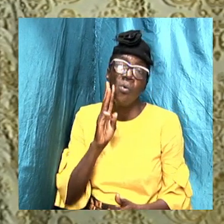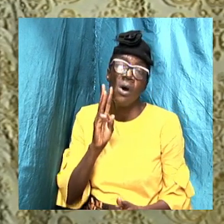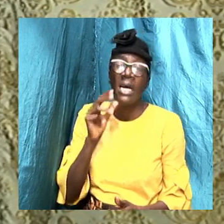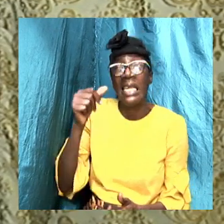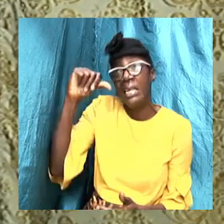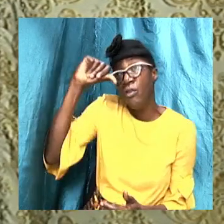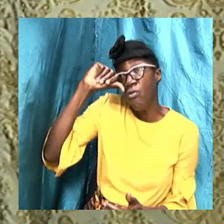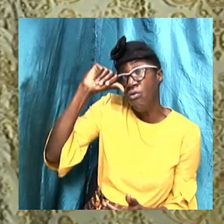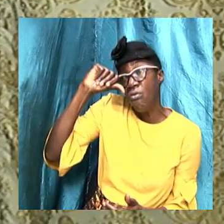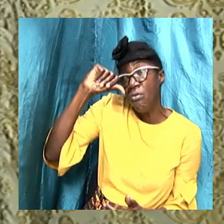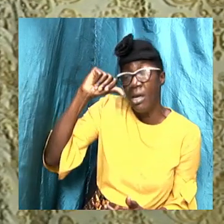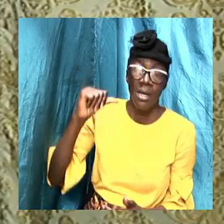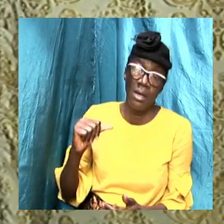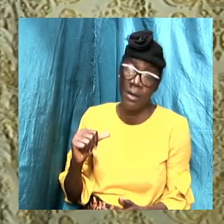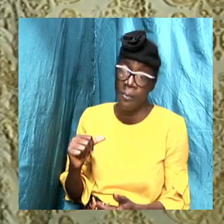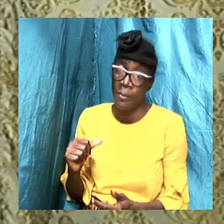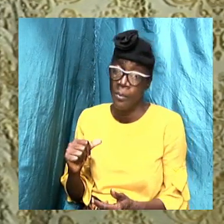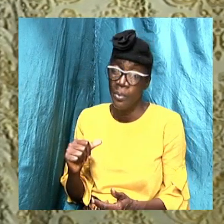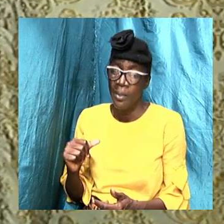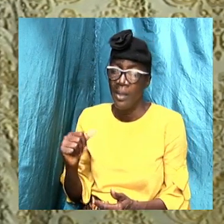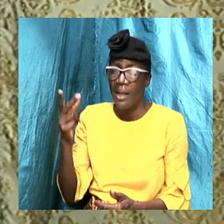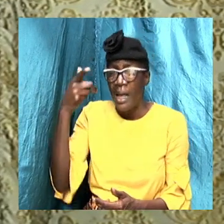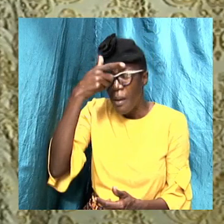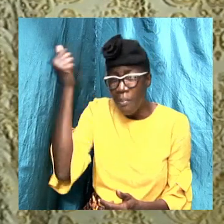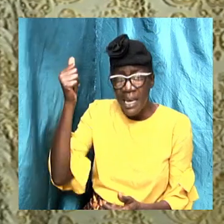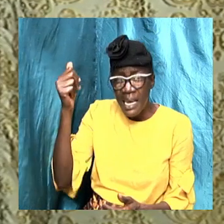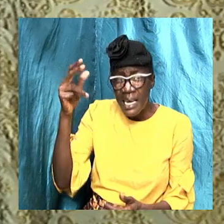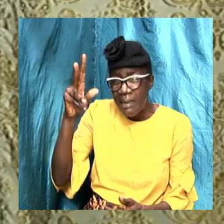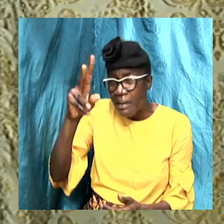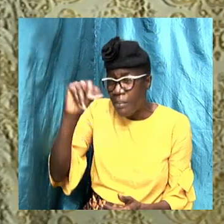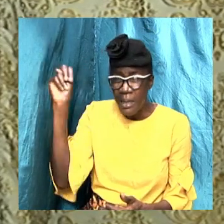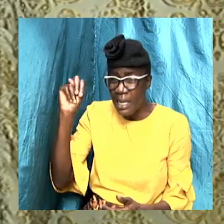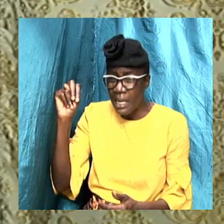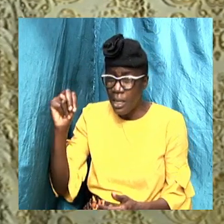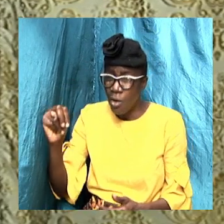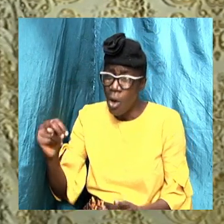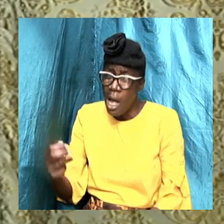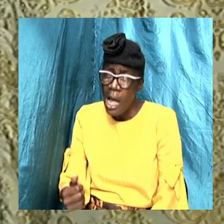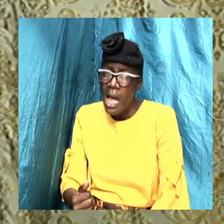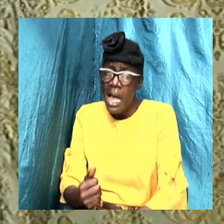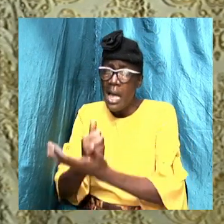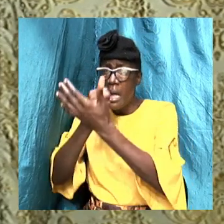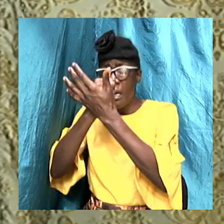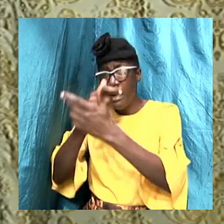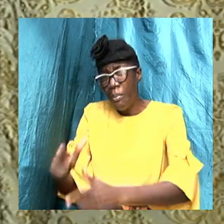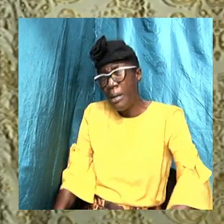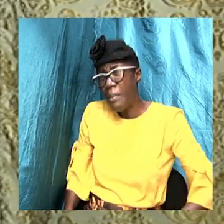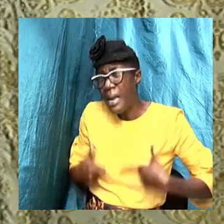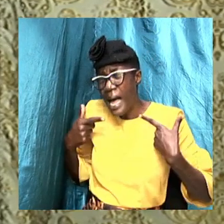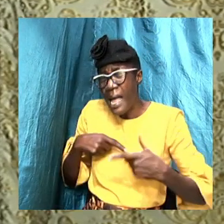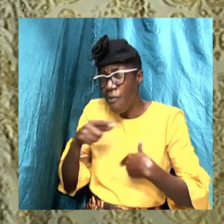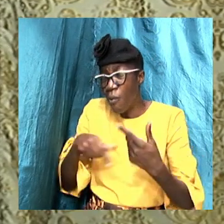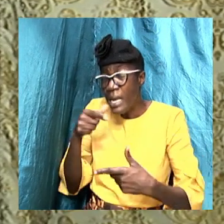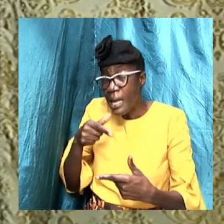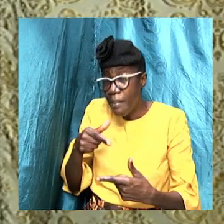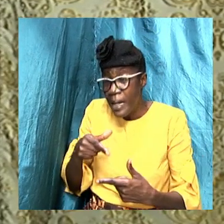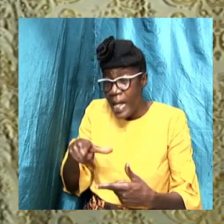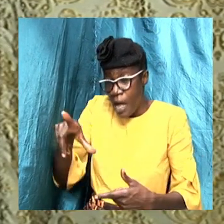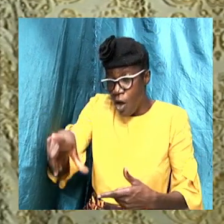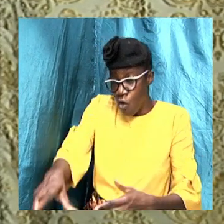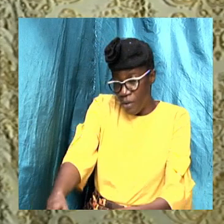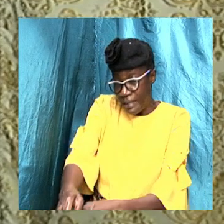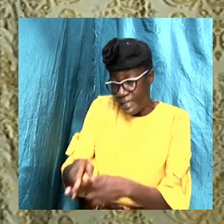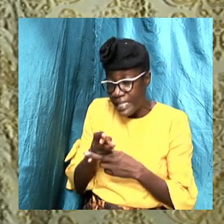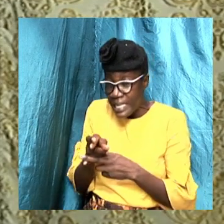This is rightly so because he needs it to sustain his life. When he finally receives that